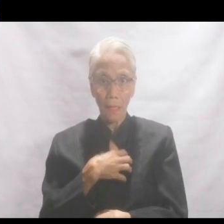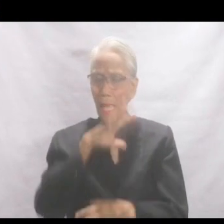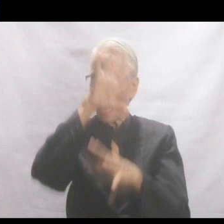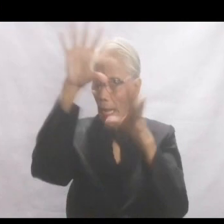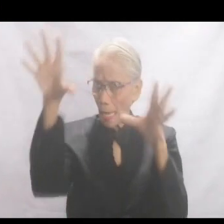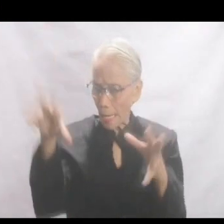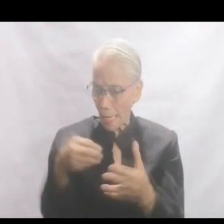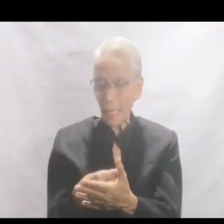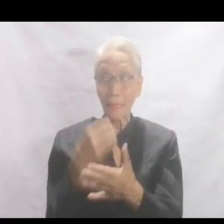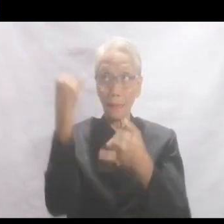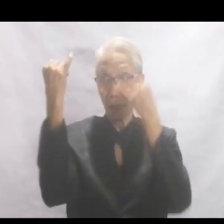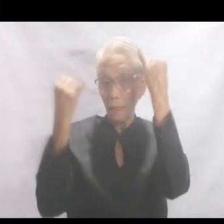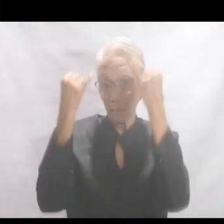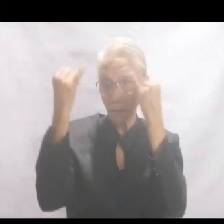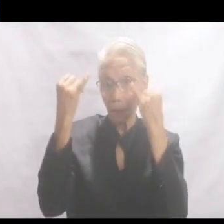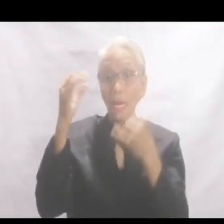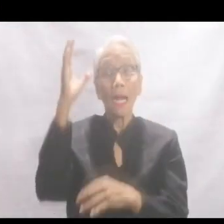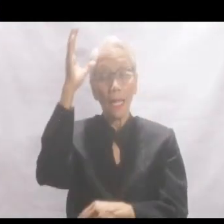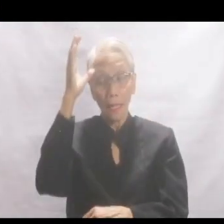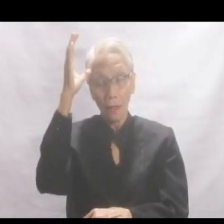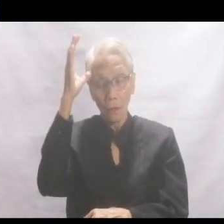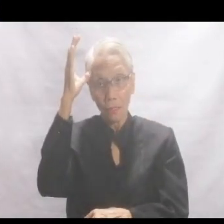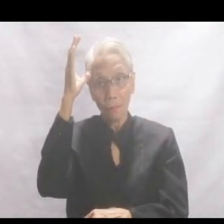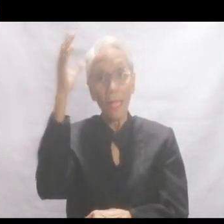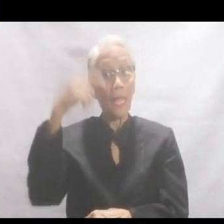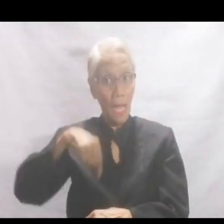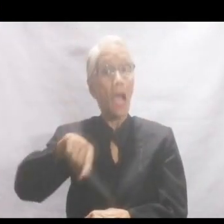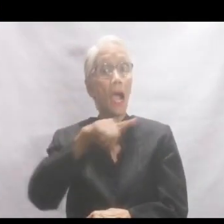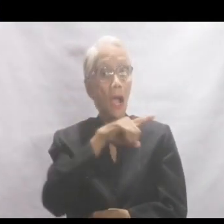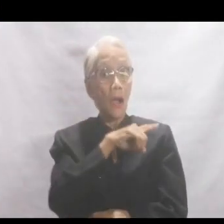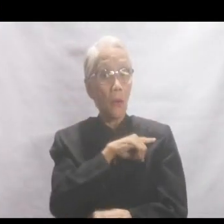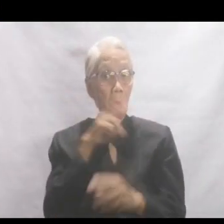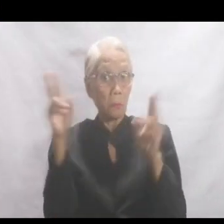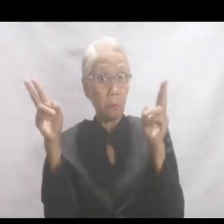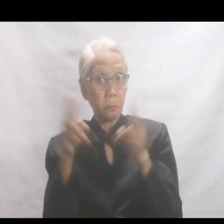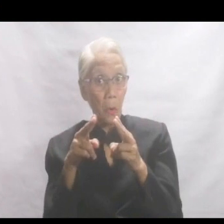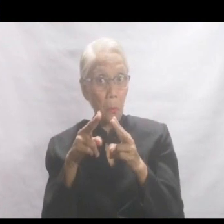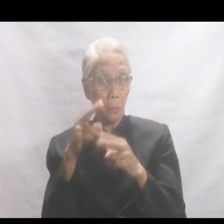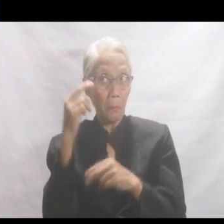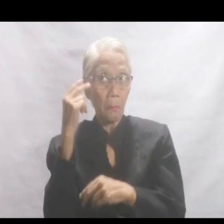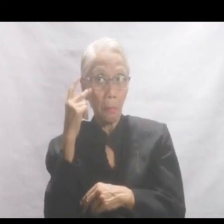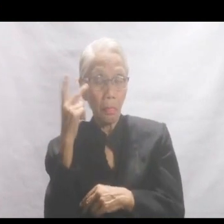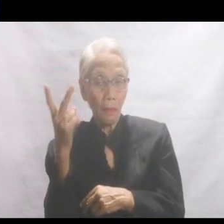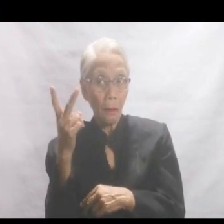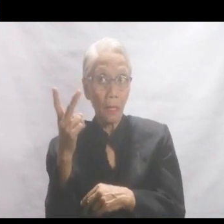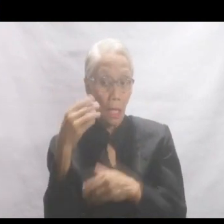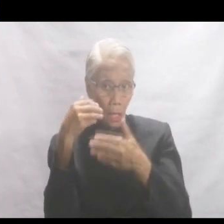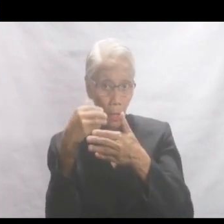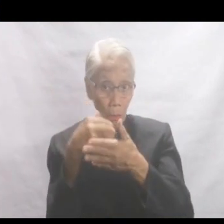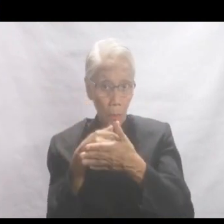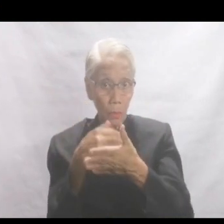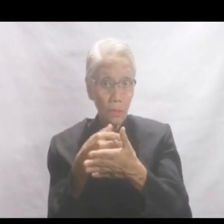all these illusions are but caused by our short-sightedness. The closer